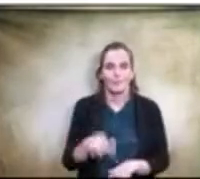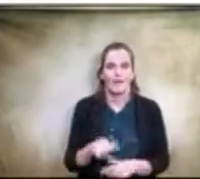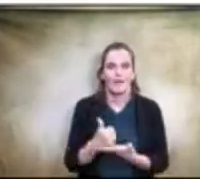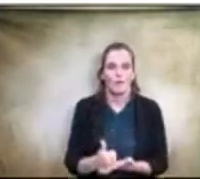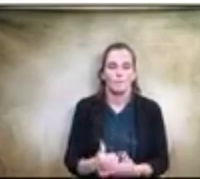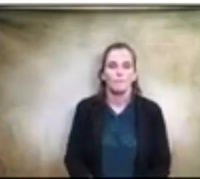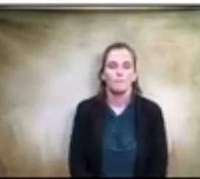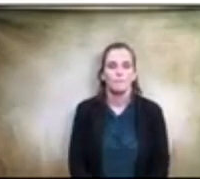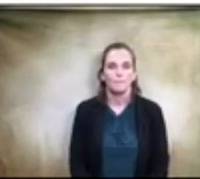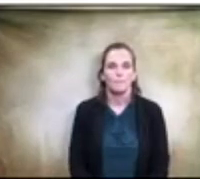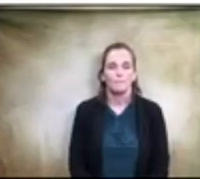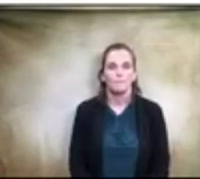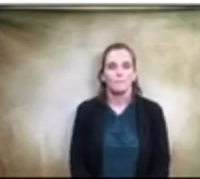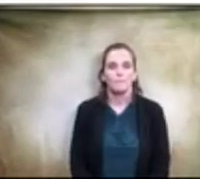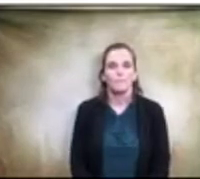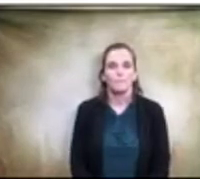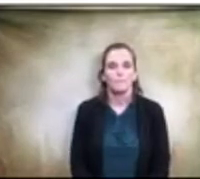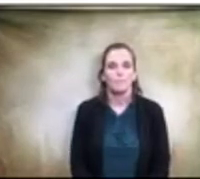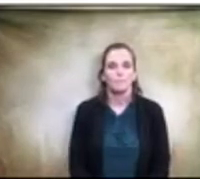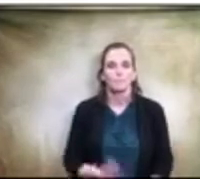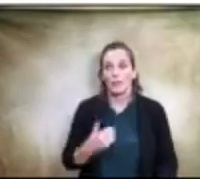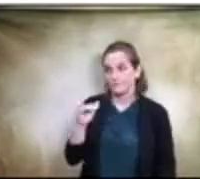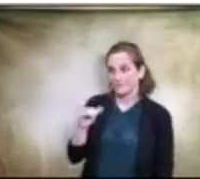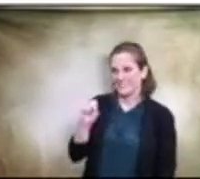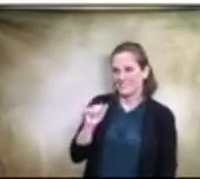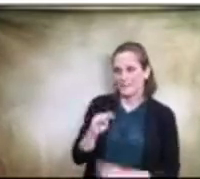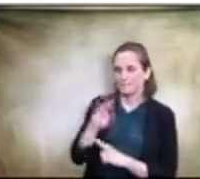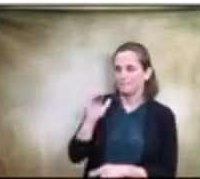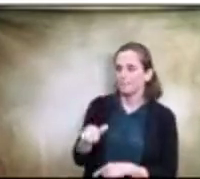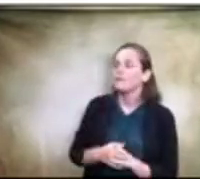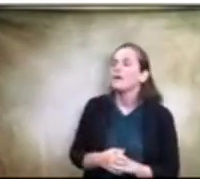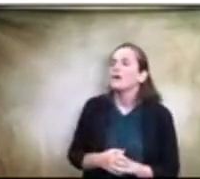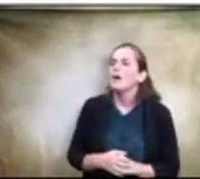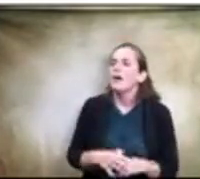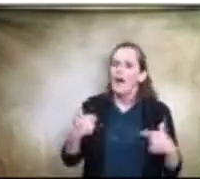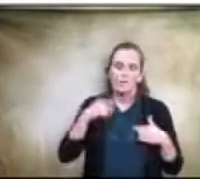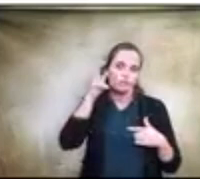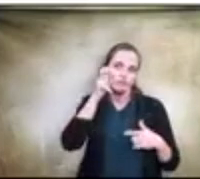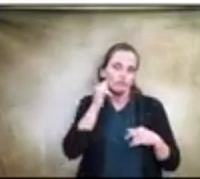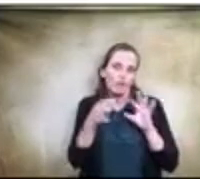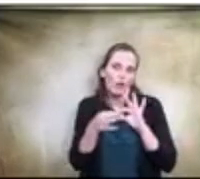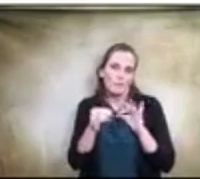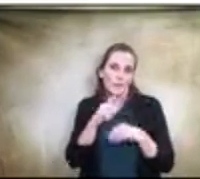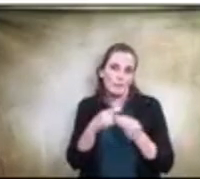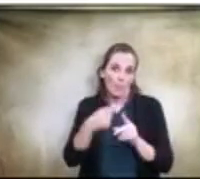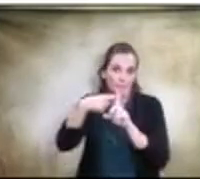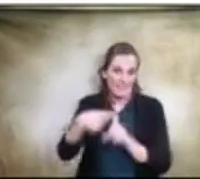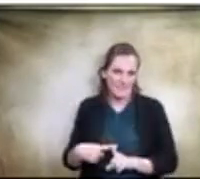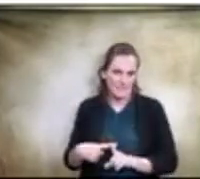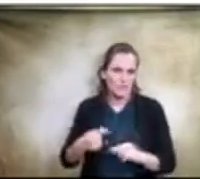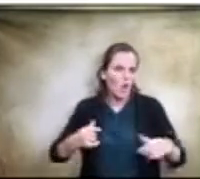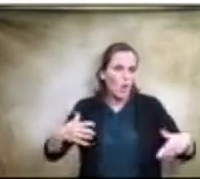Dr. Spencer, this is Sam. I was listening to your comments about the benefits. What are some of the